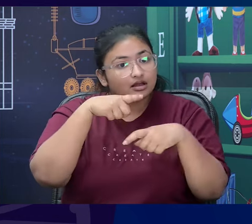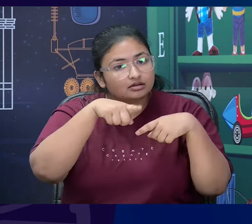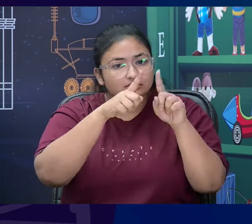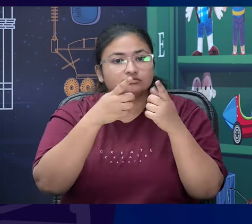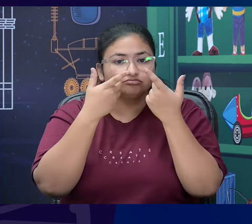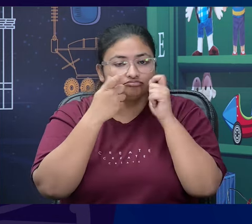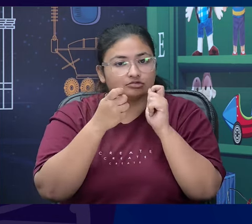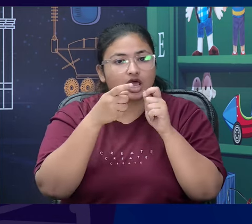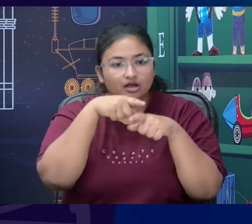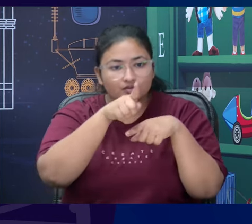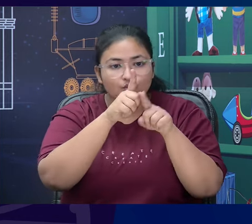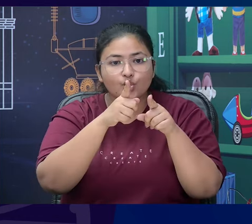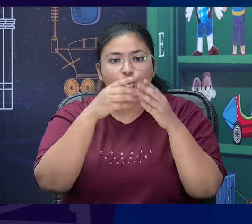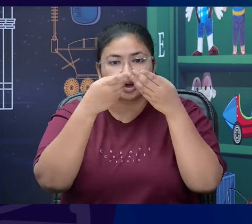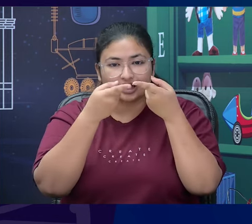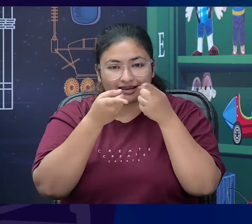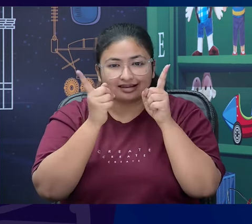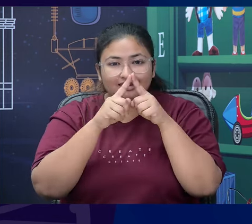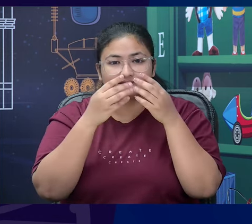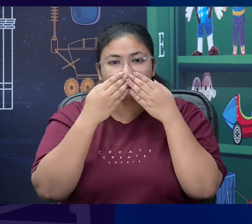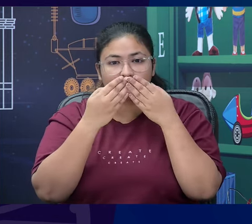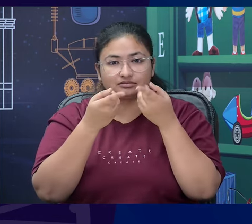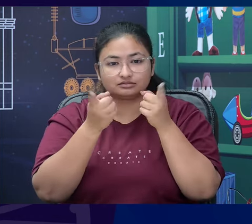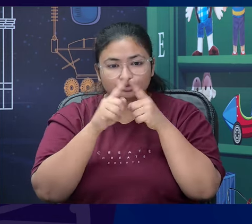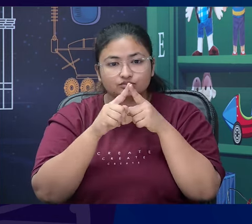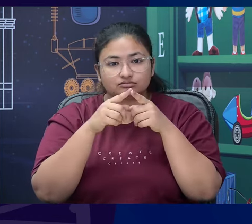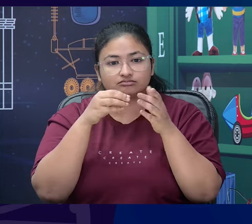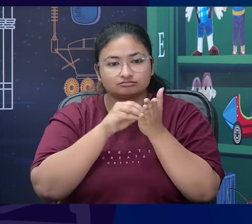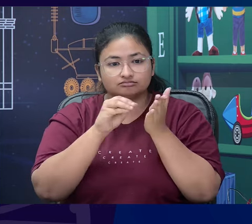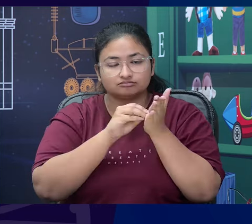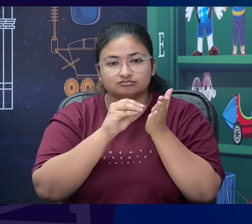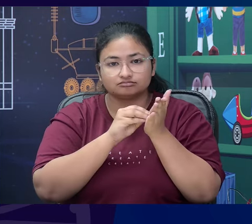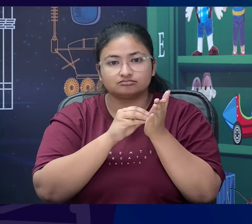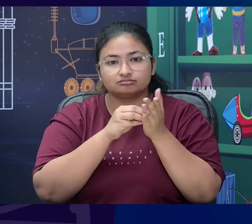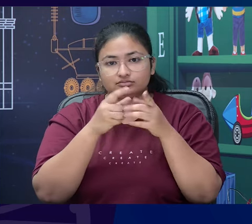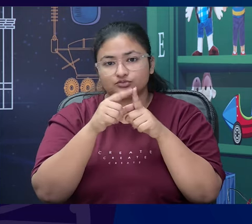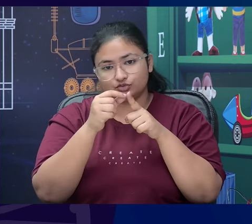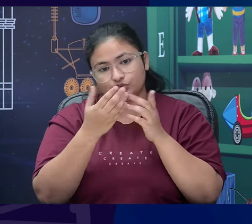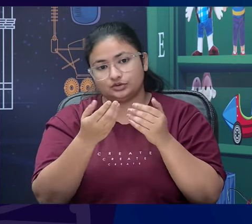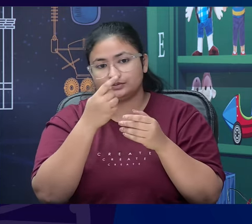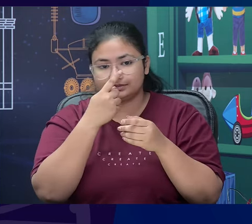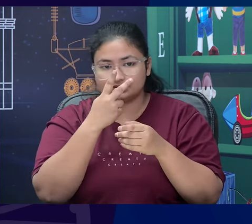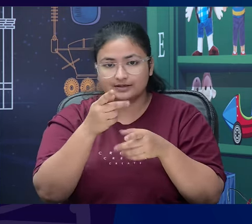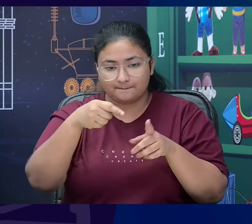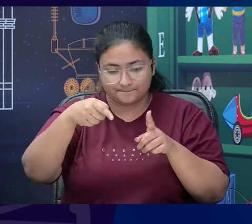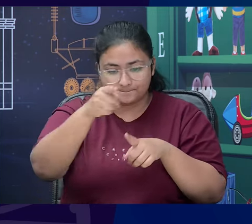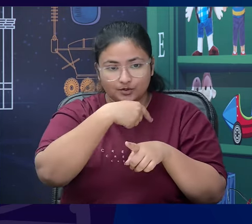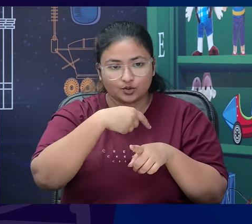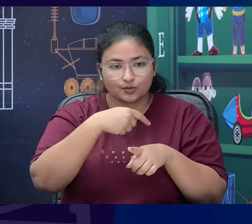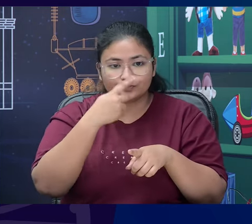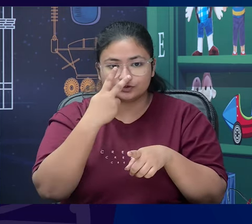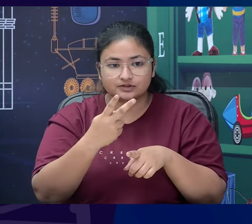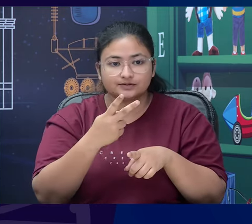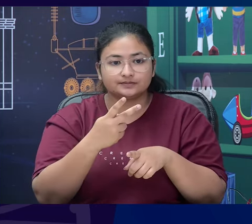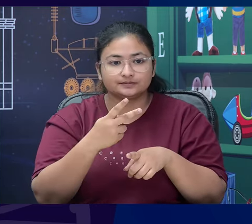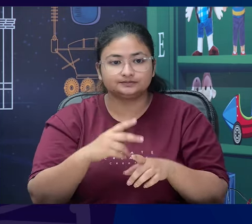in the classroom. And so, this is our wheel spin and what we are going to do is we are going to spin the wheel and let us see